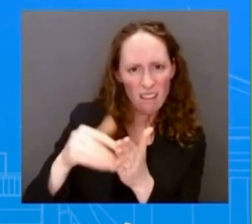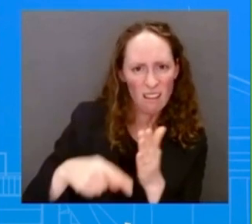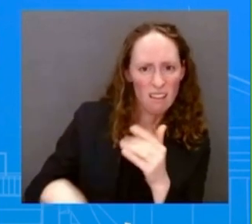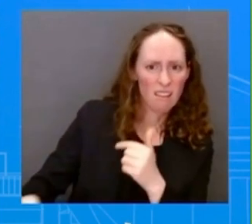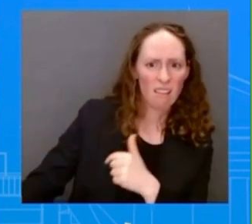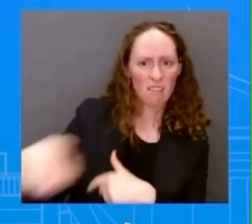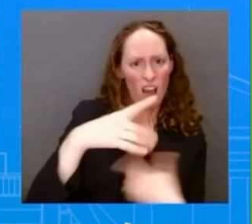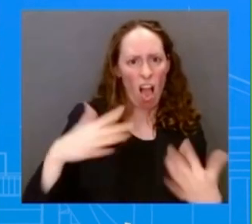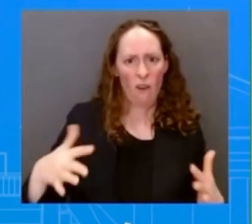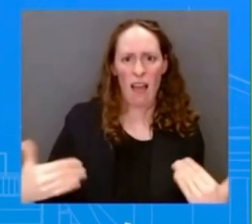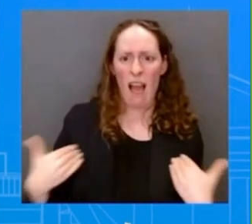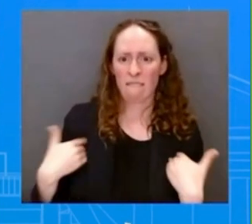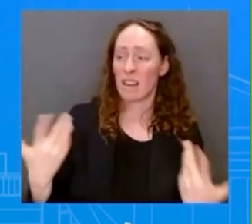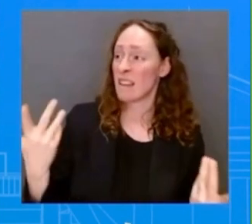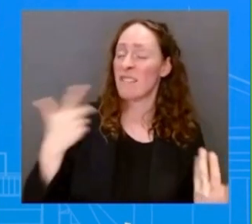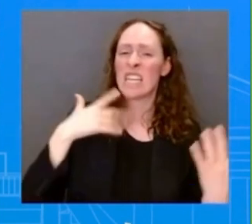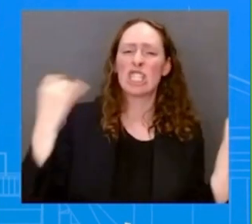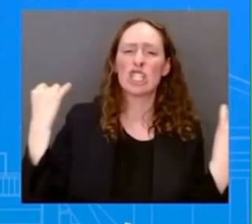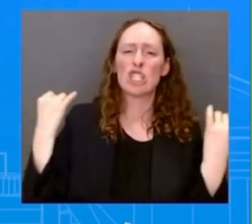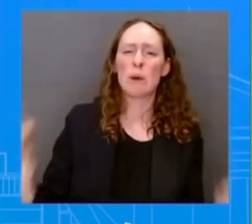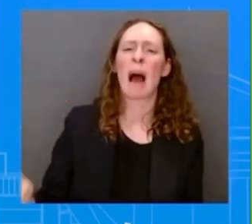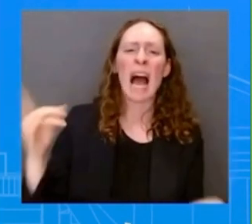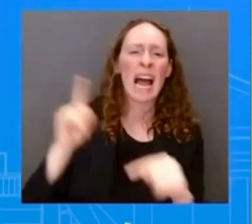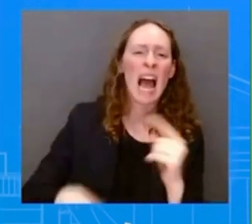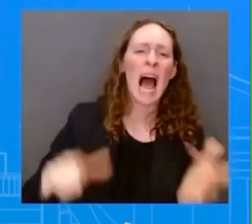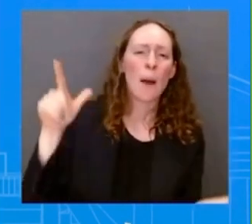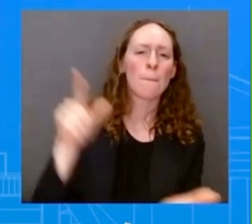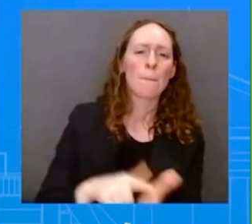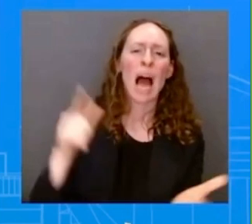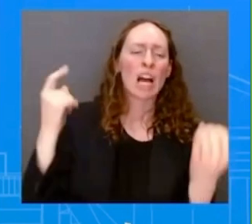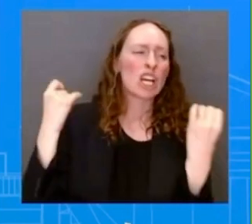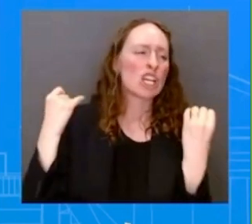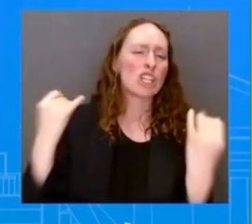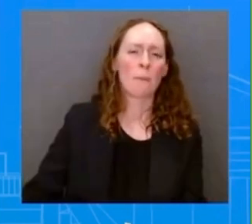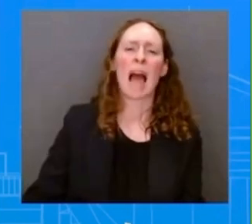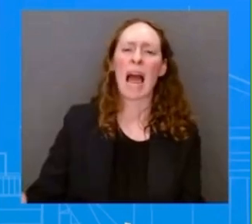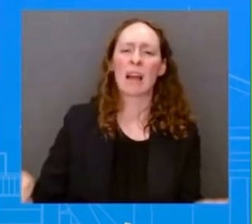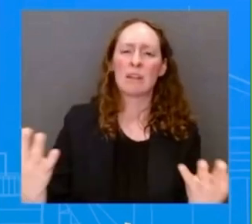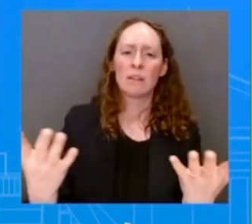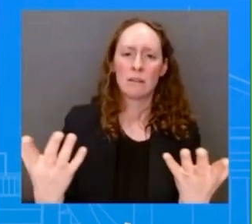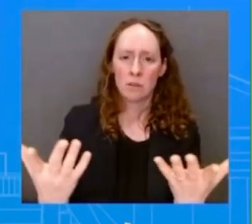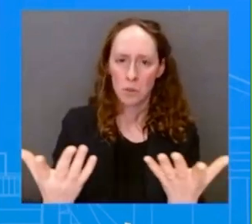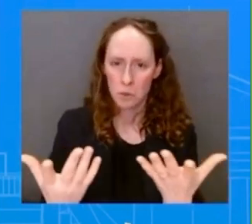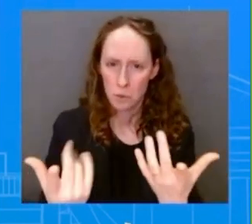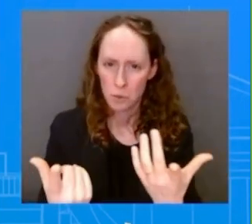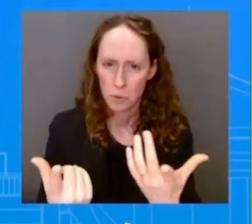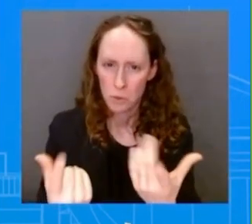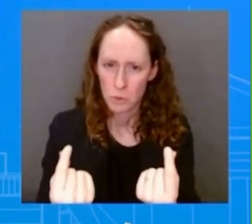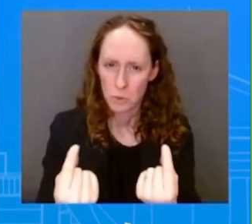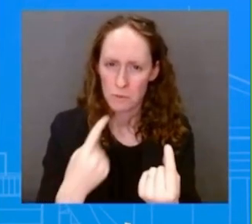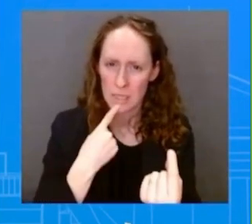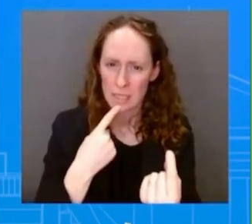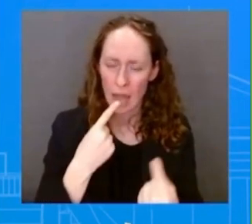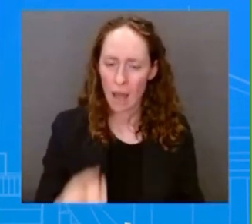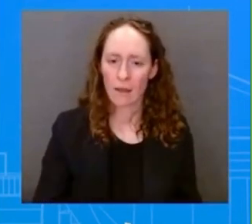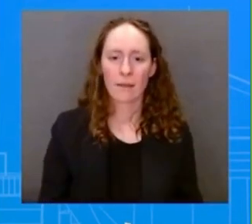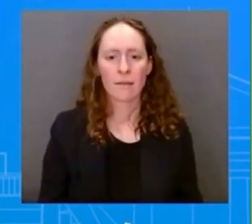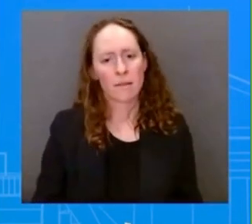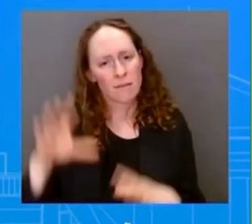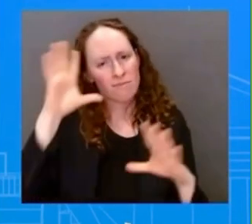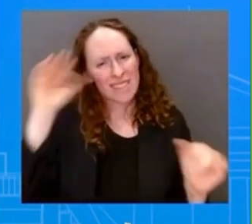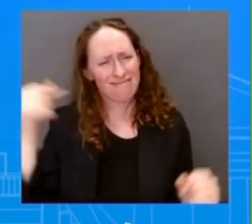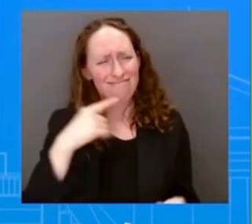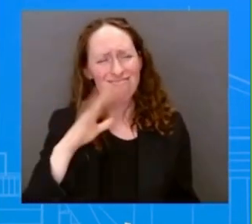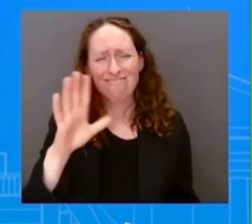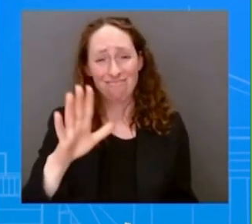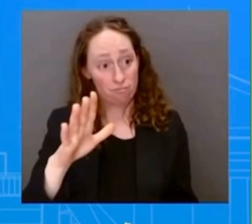them. What's the, what's the president's response to that? That's unacceptable. That's our, that's our response. It's unacceptable that Republicans are saying that